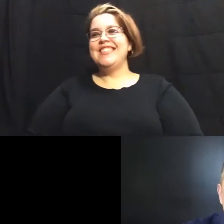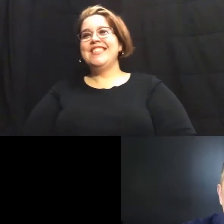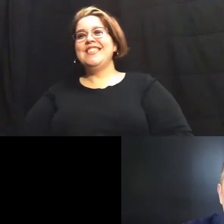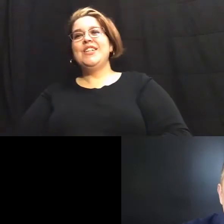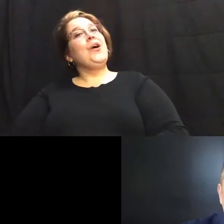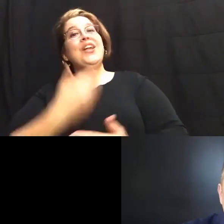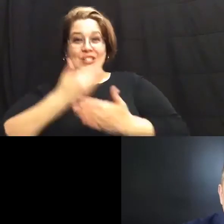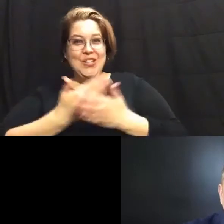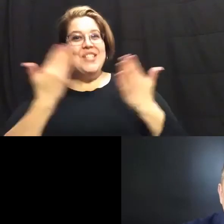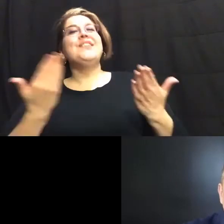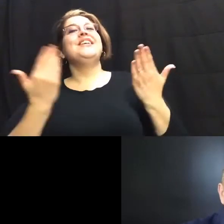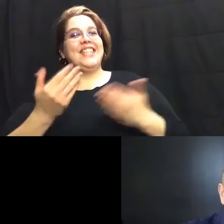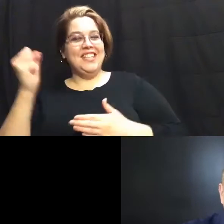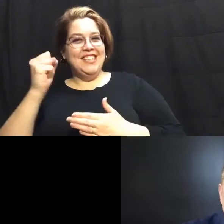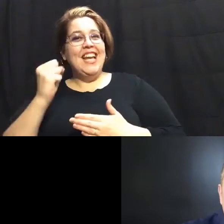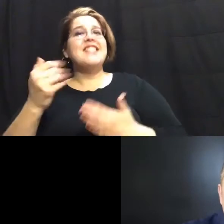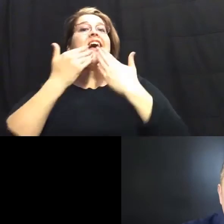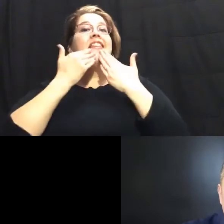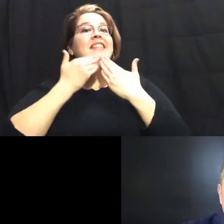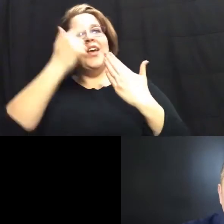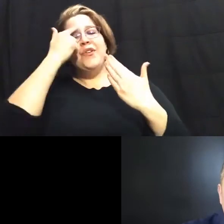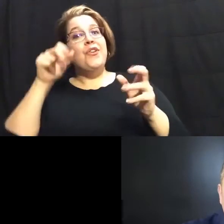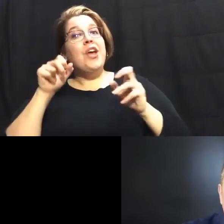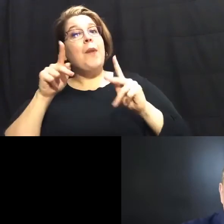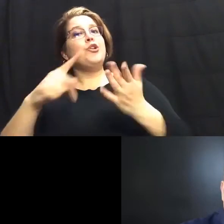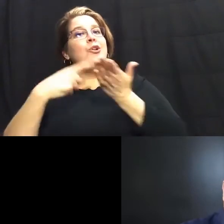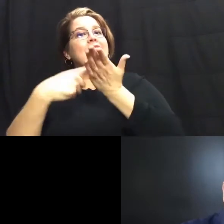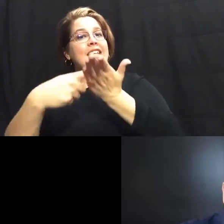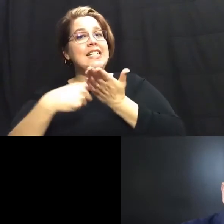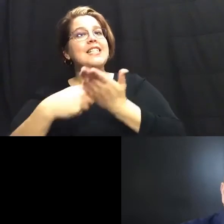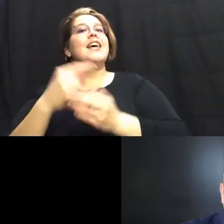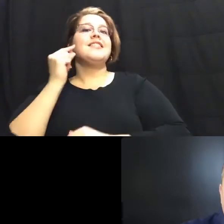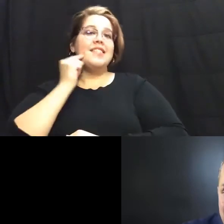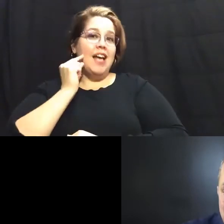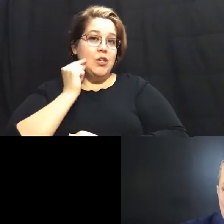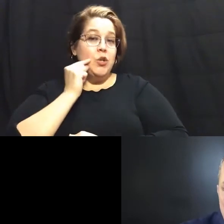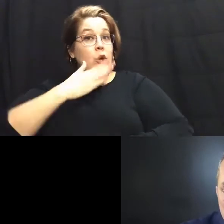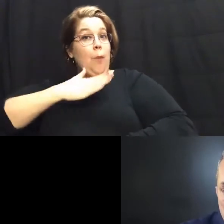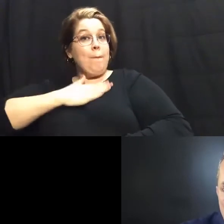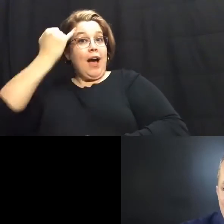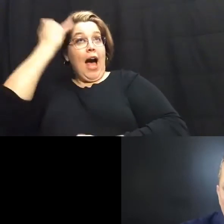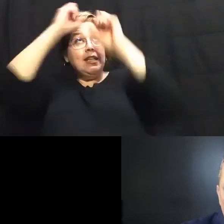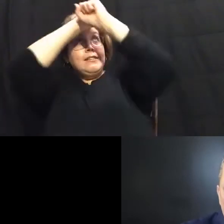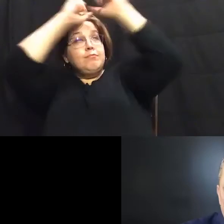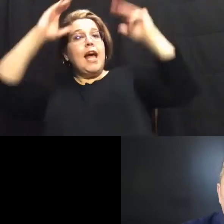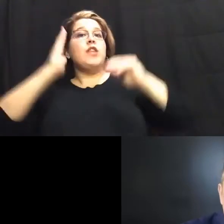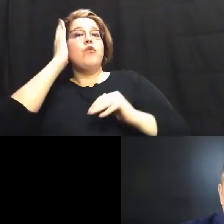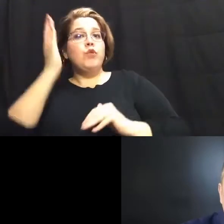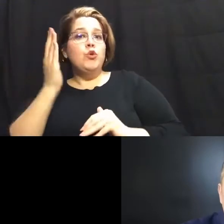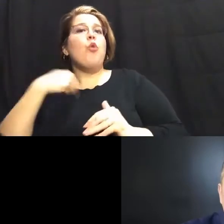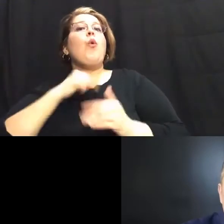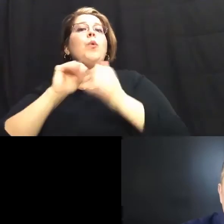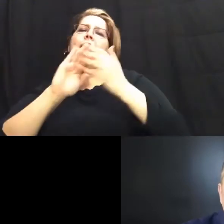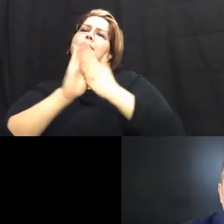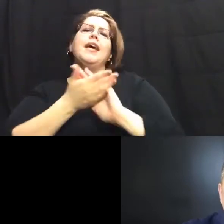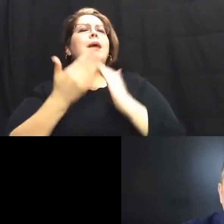good to be here this evening and uh thank you for the opportunity to talk about san antonio my ideas and the future of who and what we can be i appreciate it